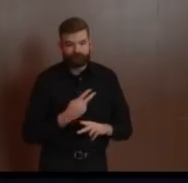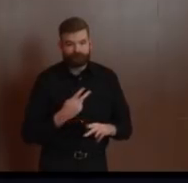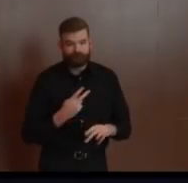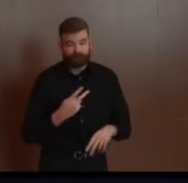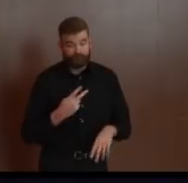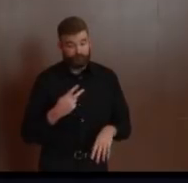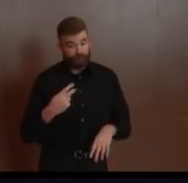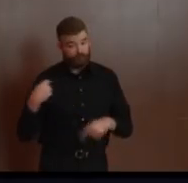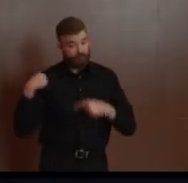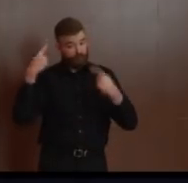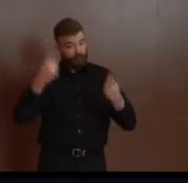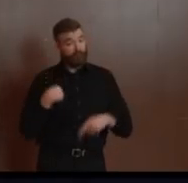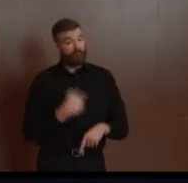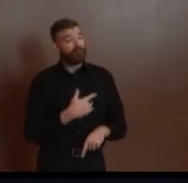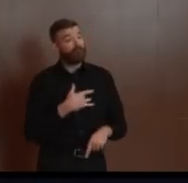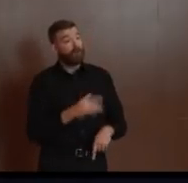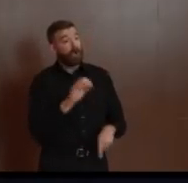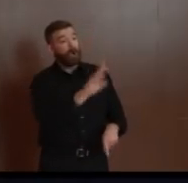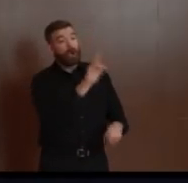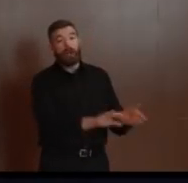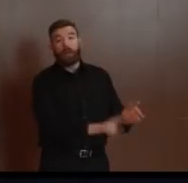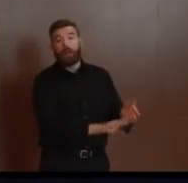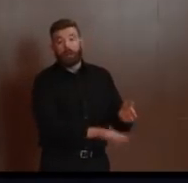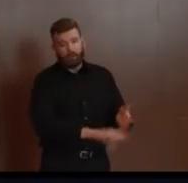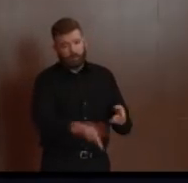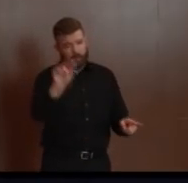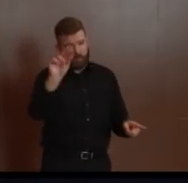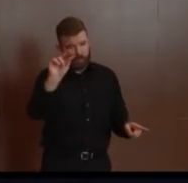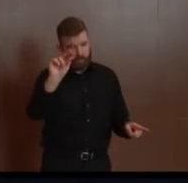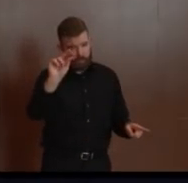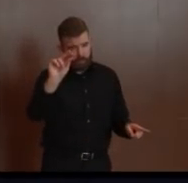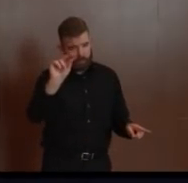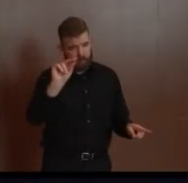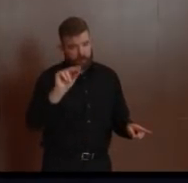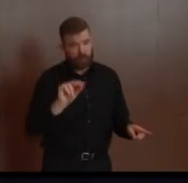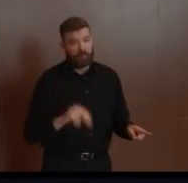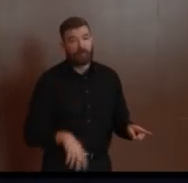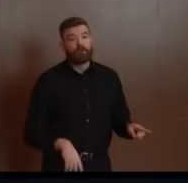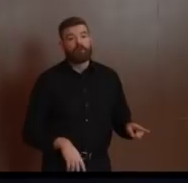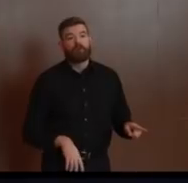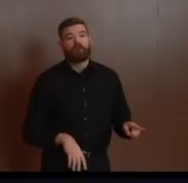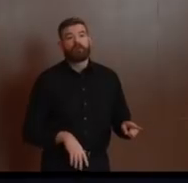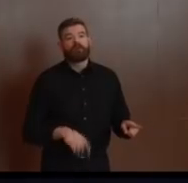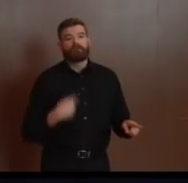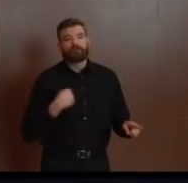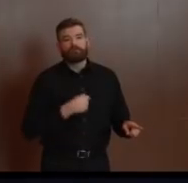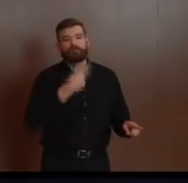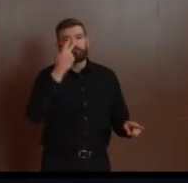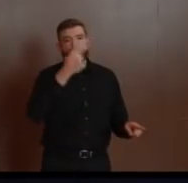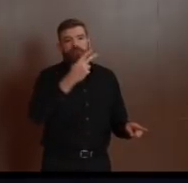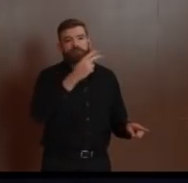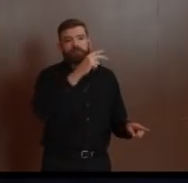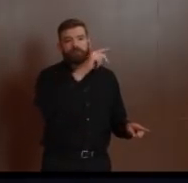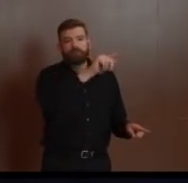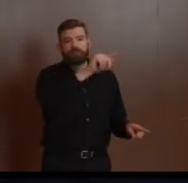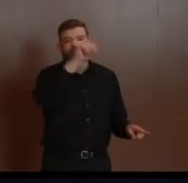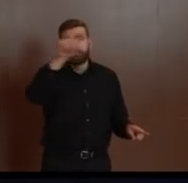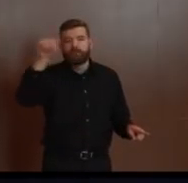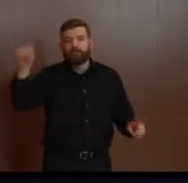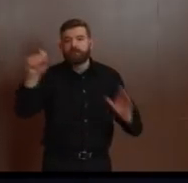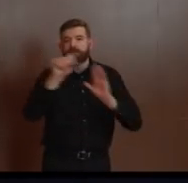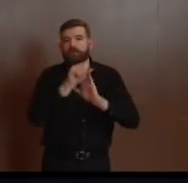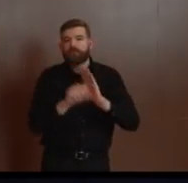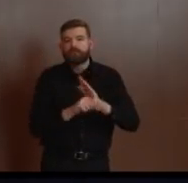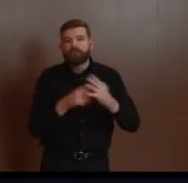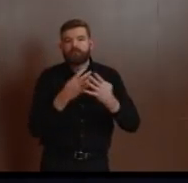jails can be incubators for disease, so we have to take bold and drastic steps. And so when this pandemic concludes, I need to be